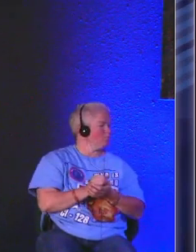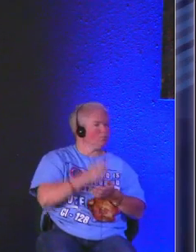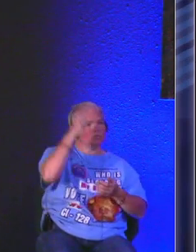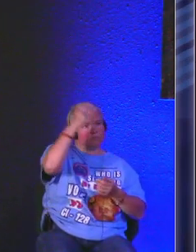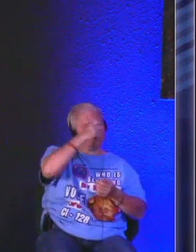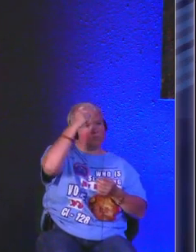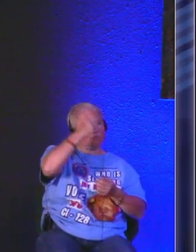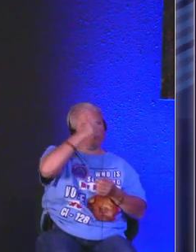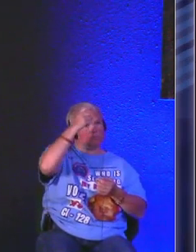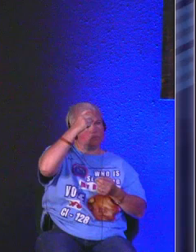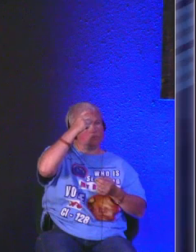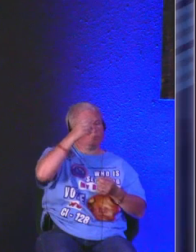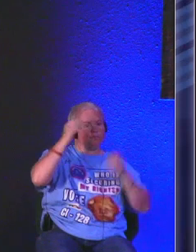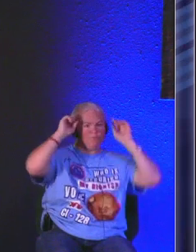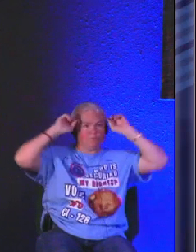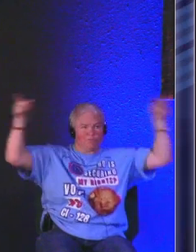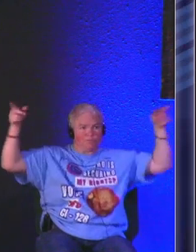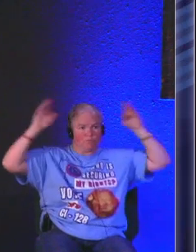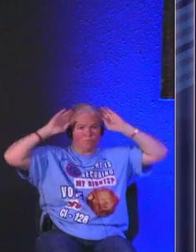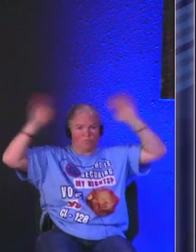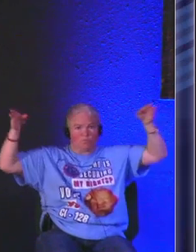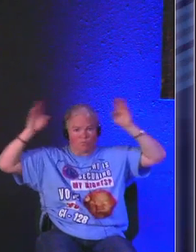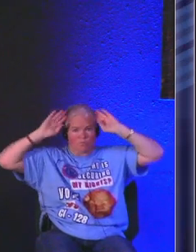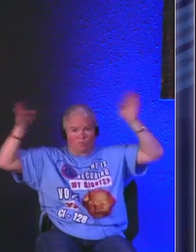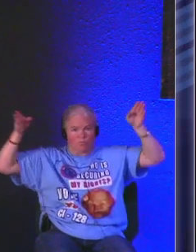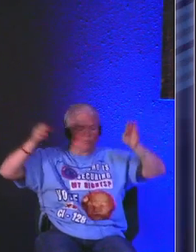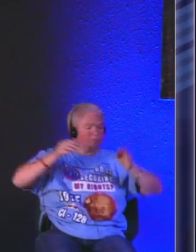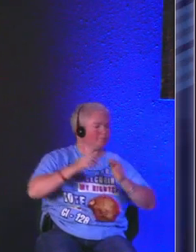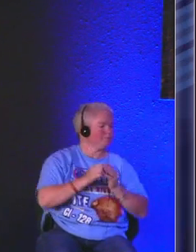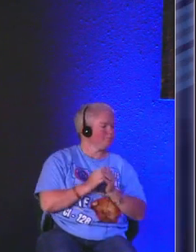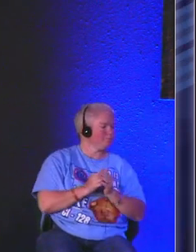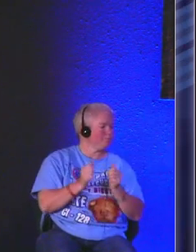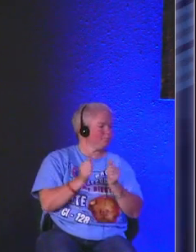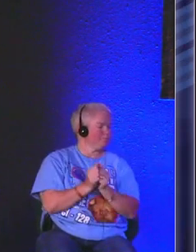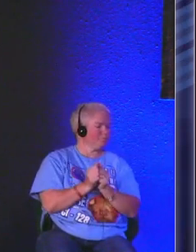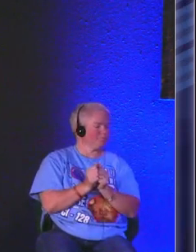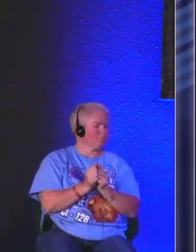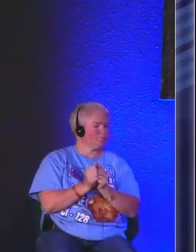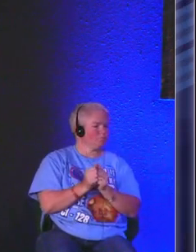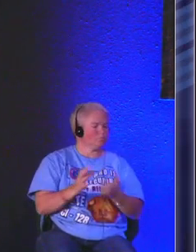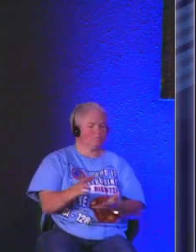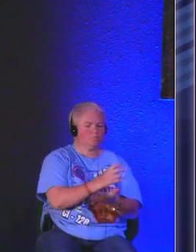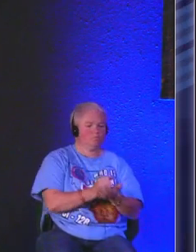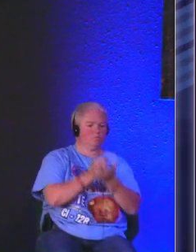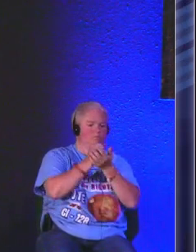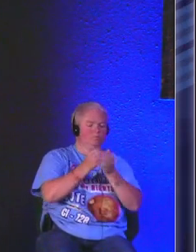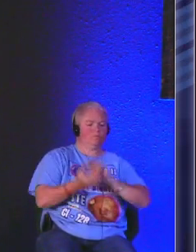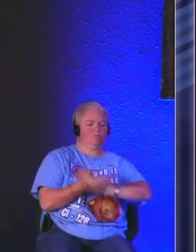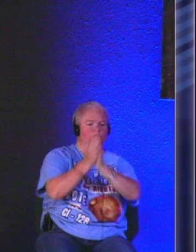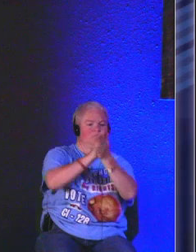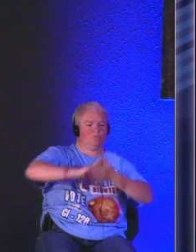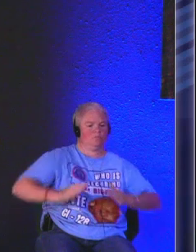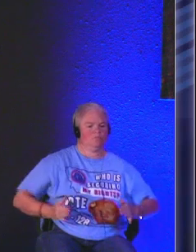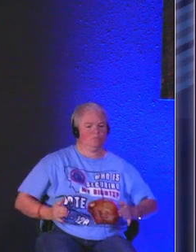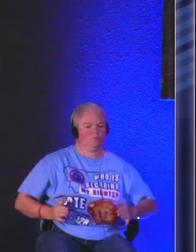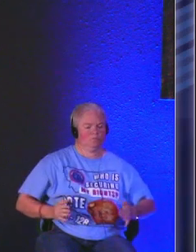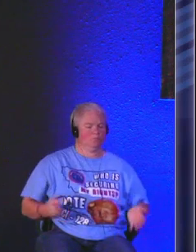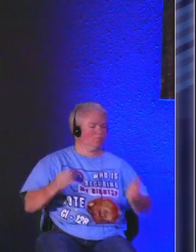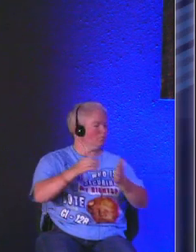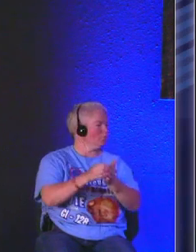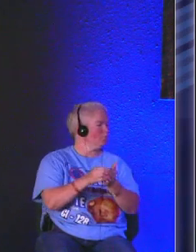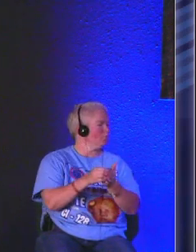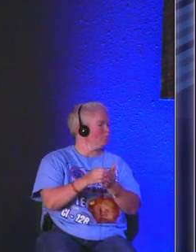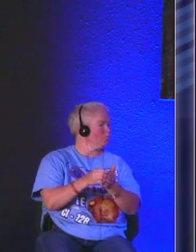ideology out of your head and with that he can restore peace again